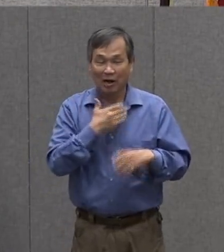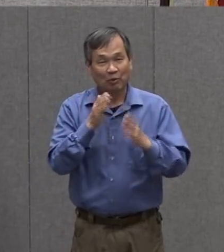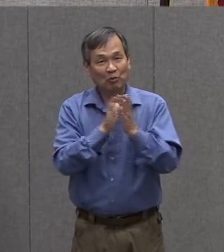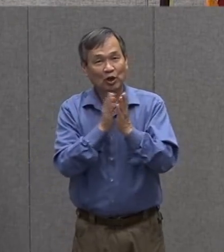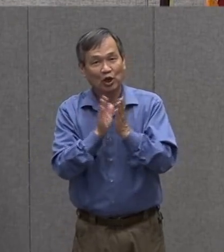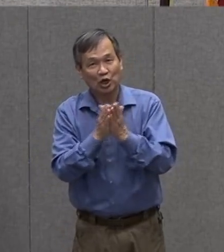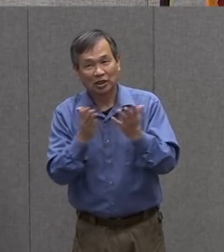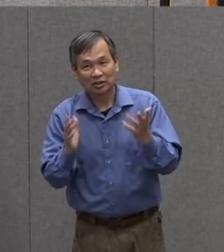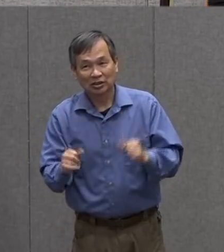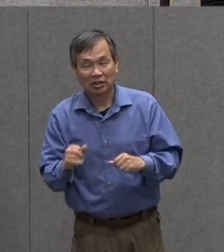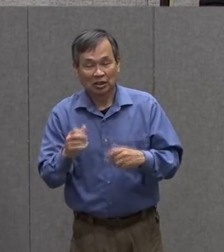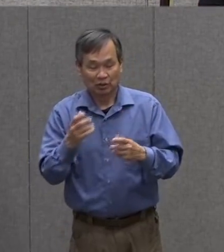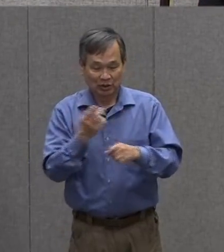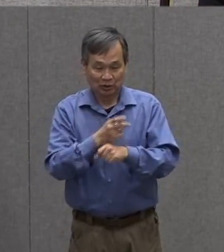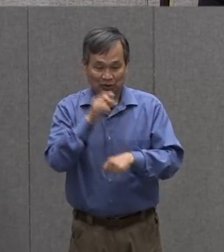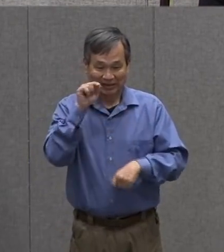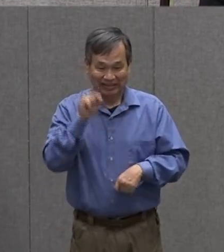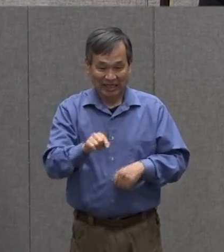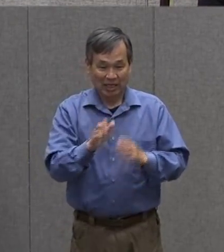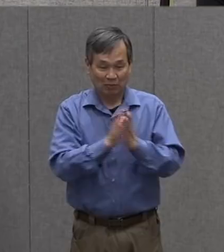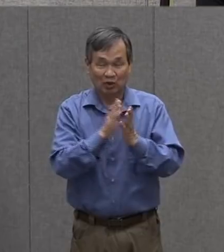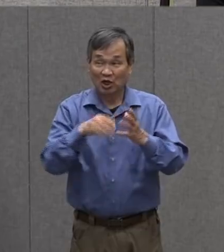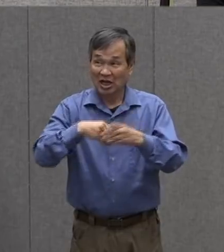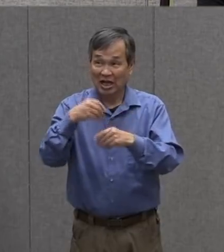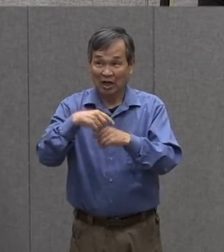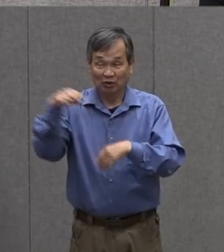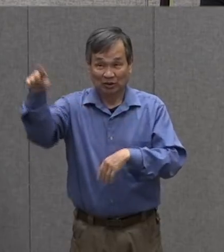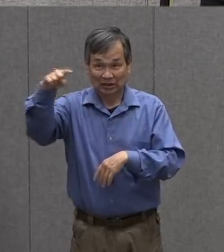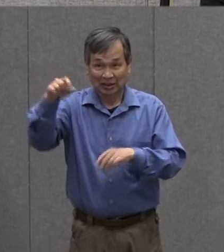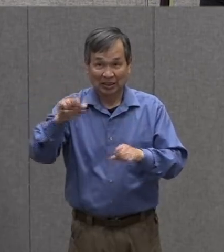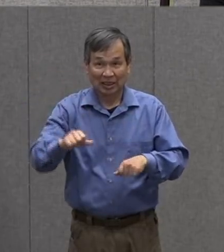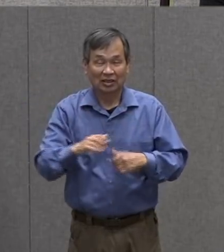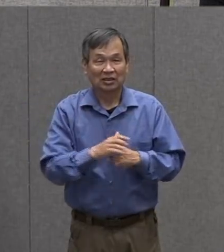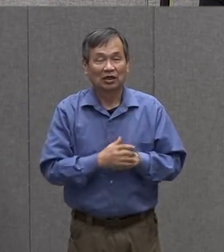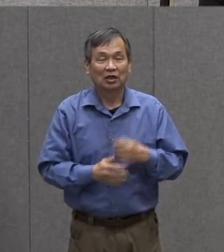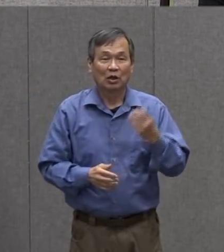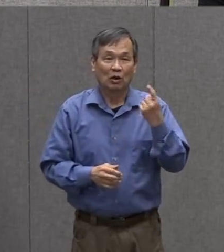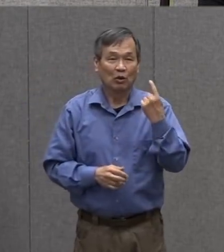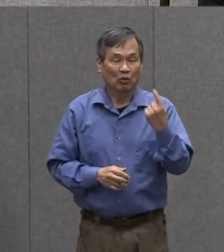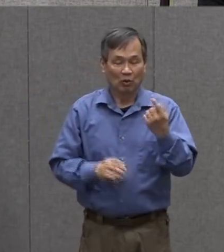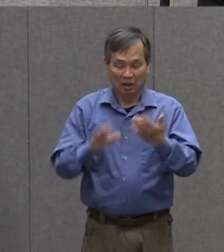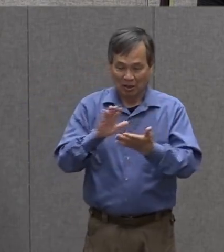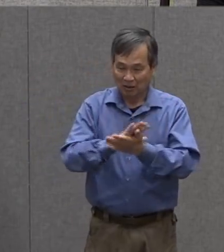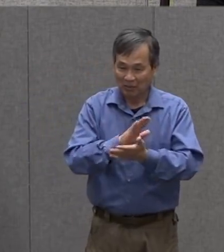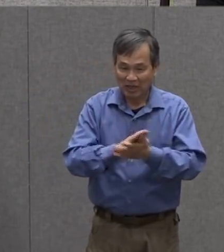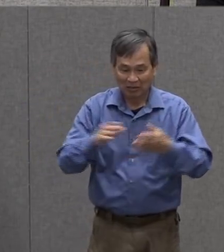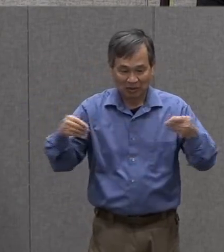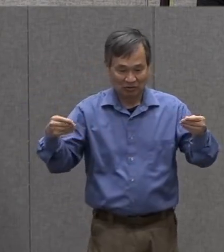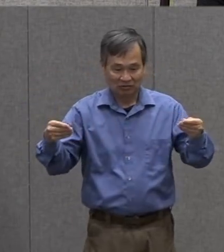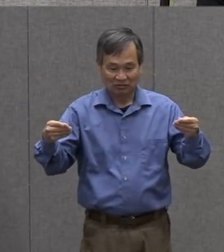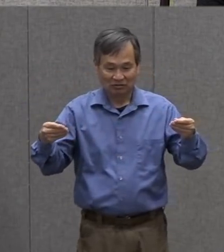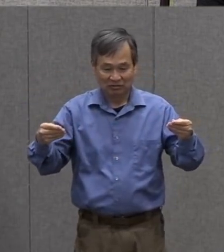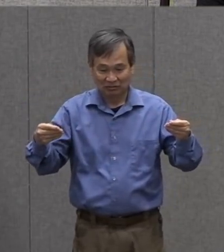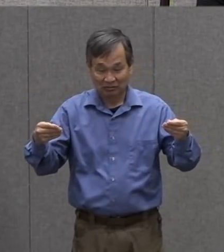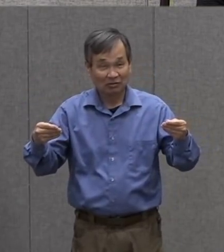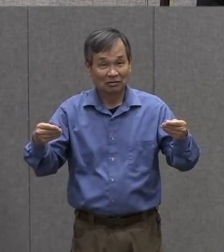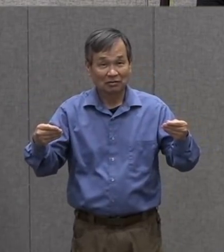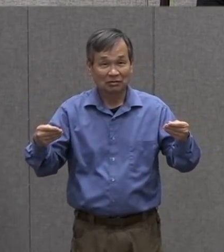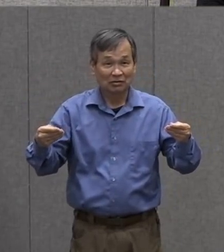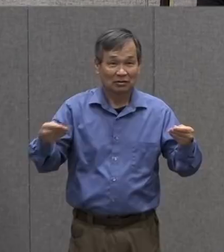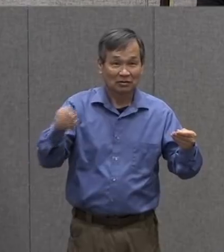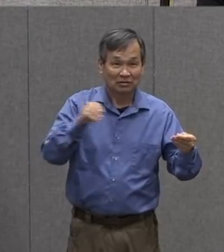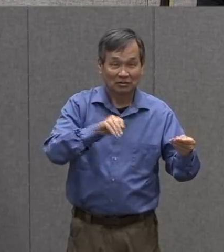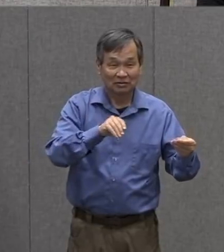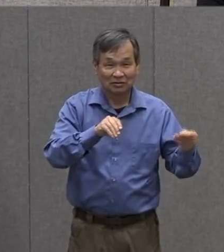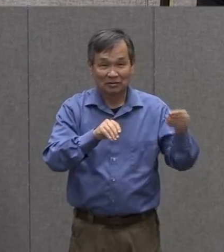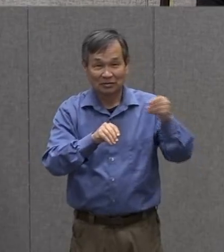we can take this book outside the great thing is a single simple folded one page book